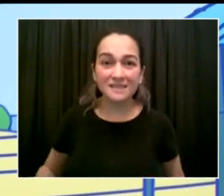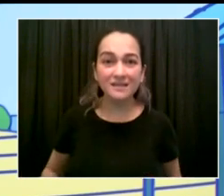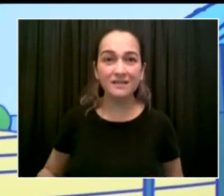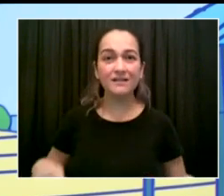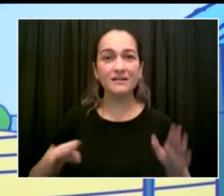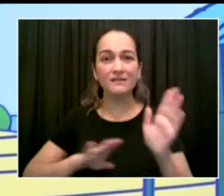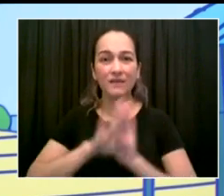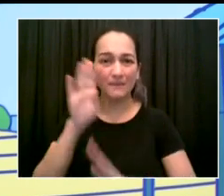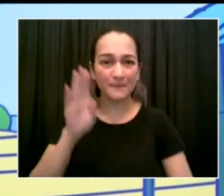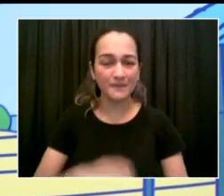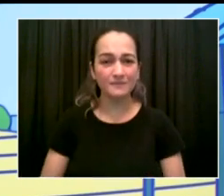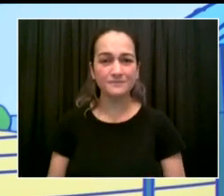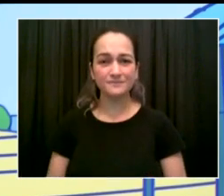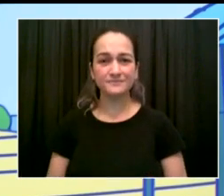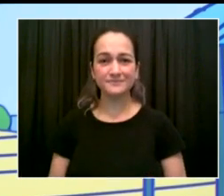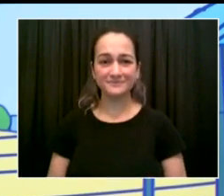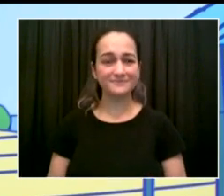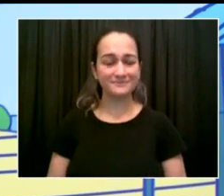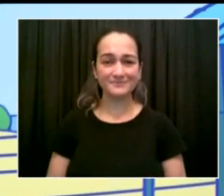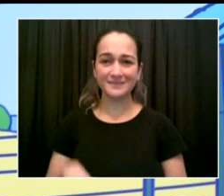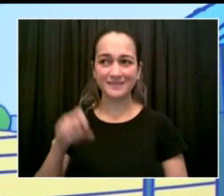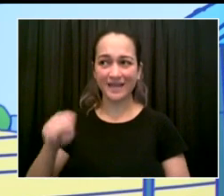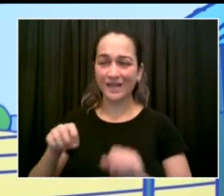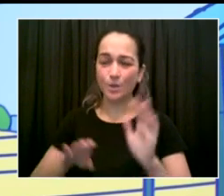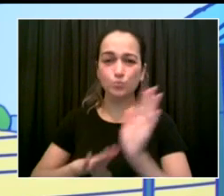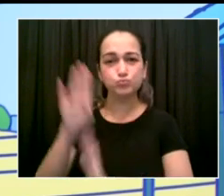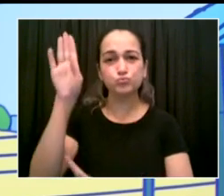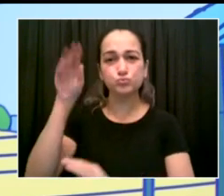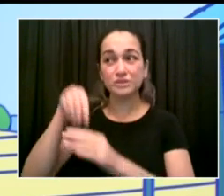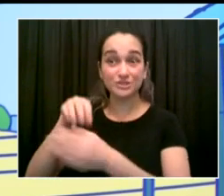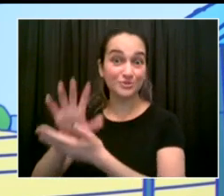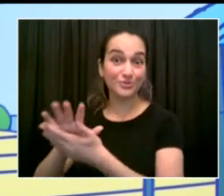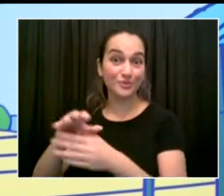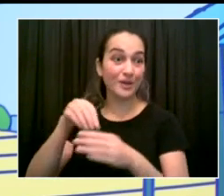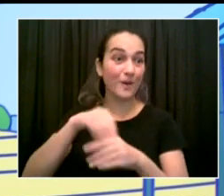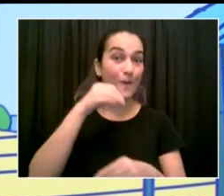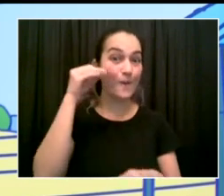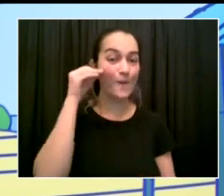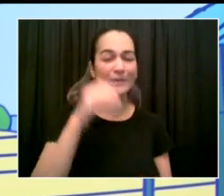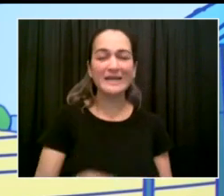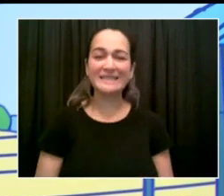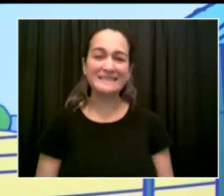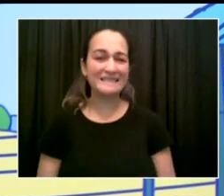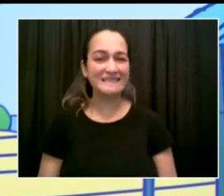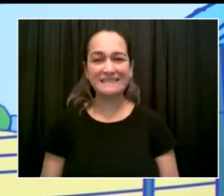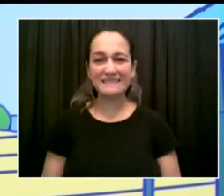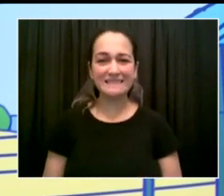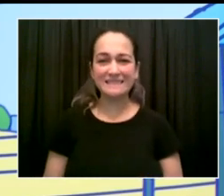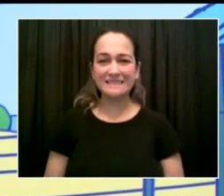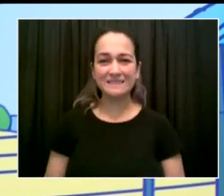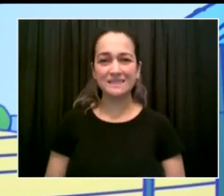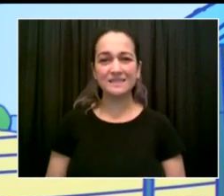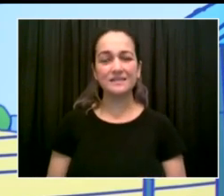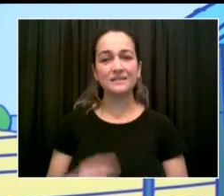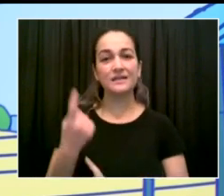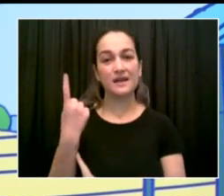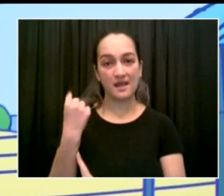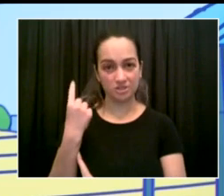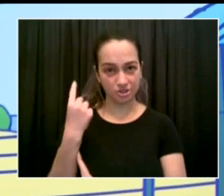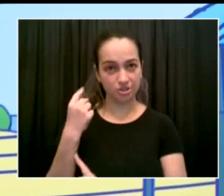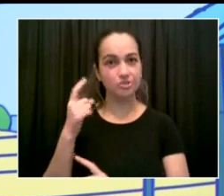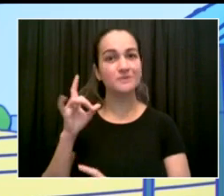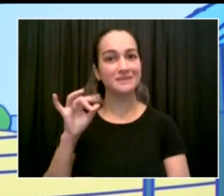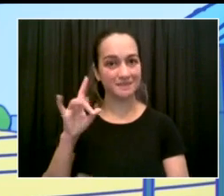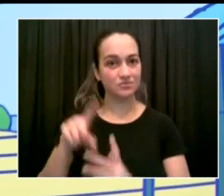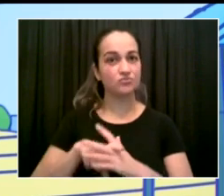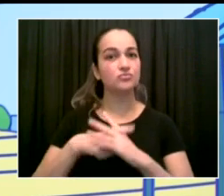and we did it with a gold standard of health and safety measures. By the end of the school year,